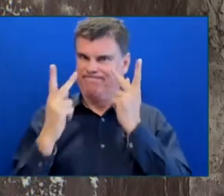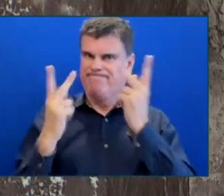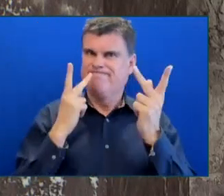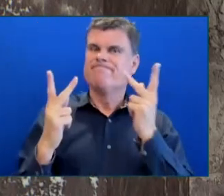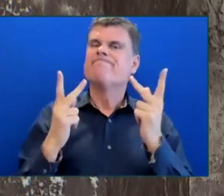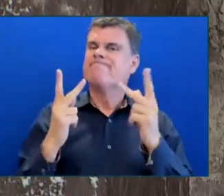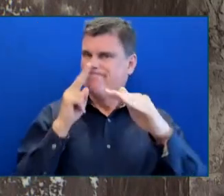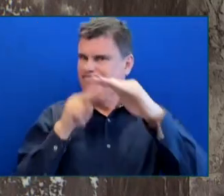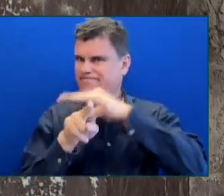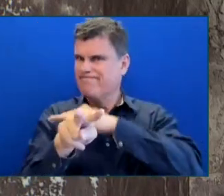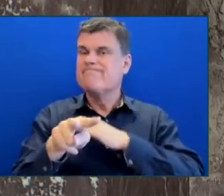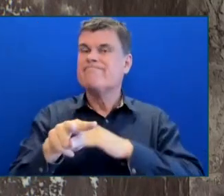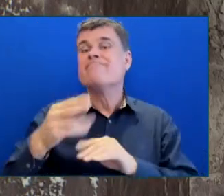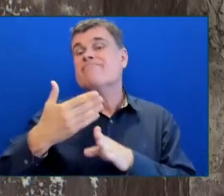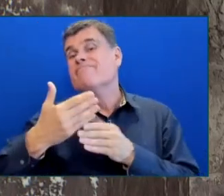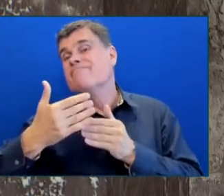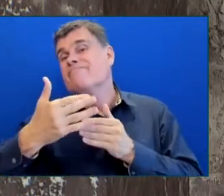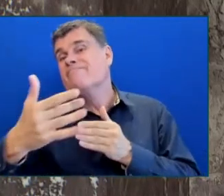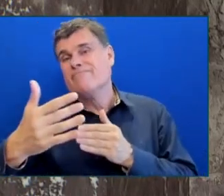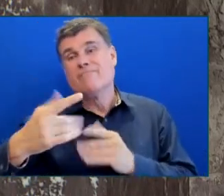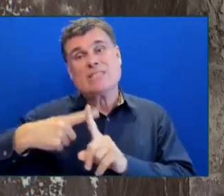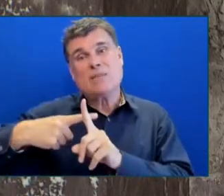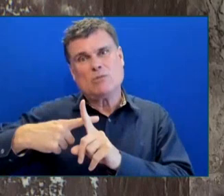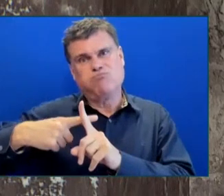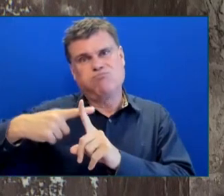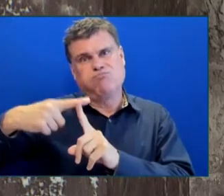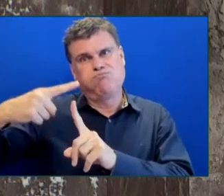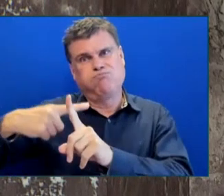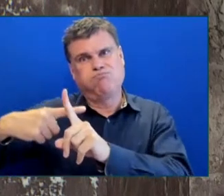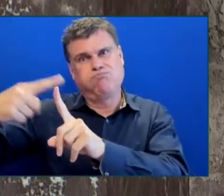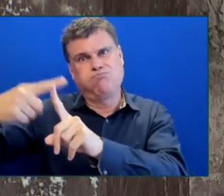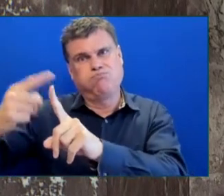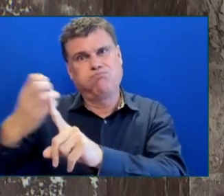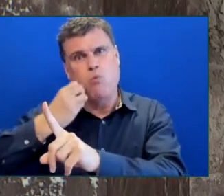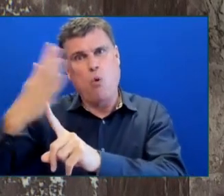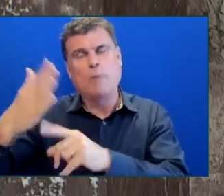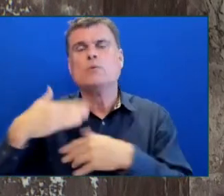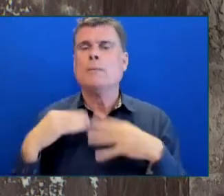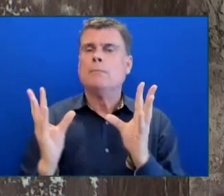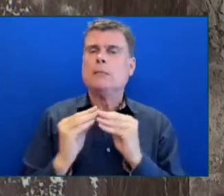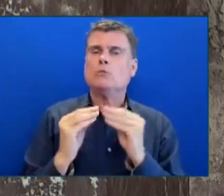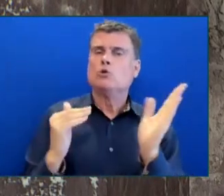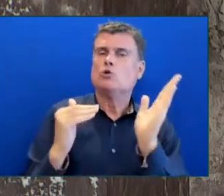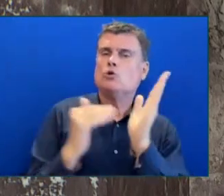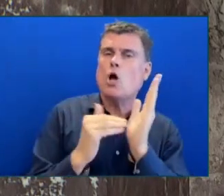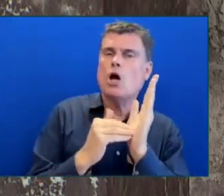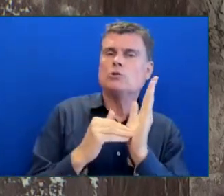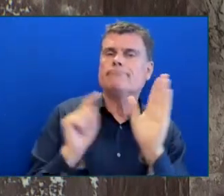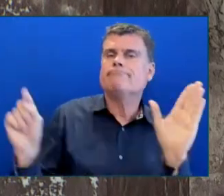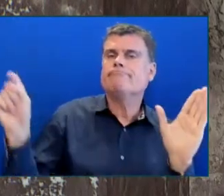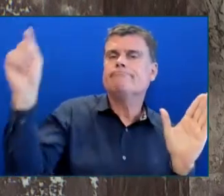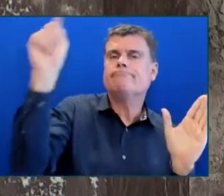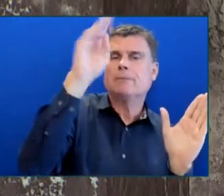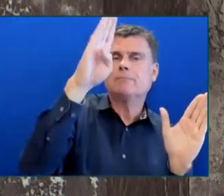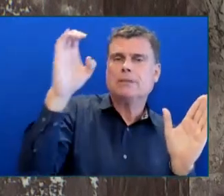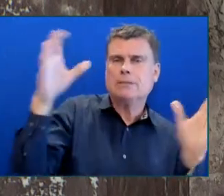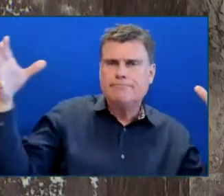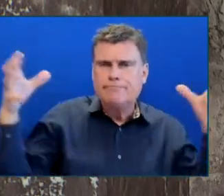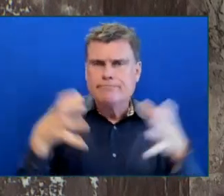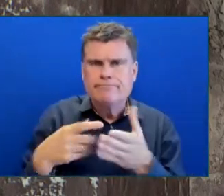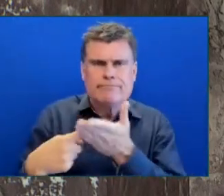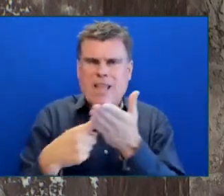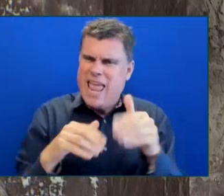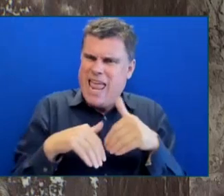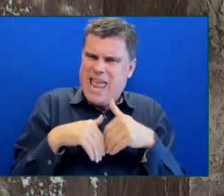doctors from across the province, talking about how we can collectively help the most